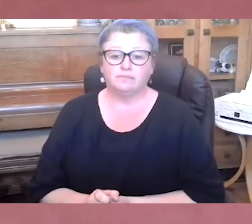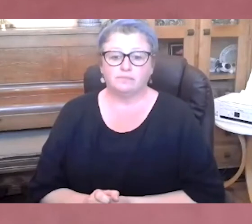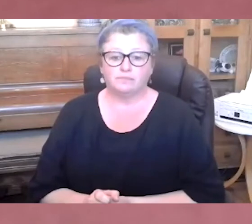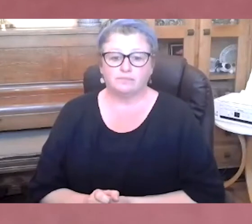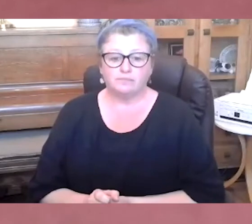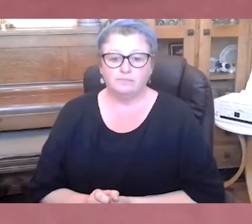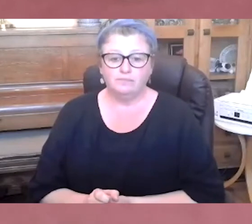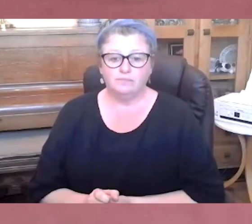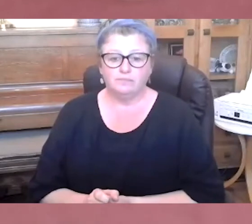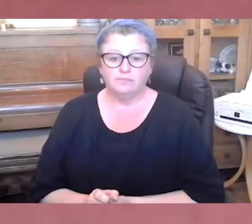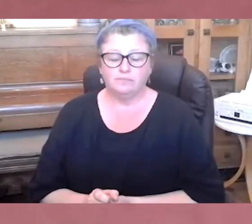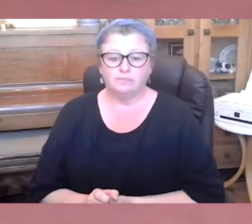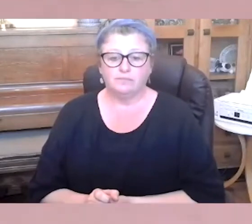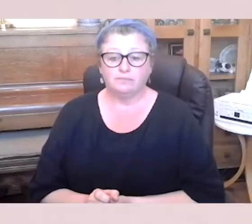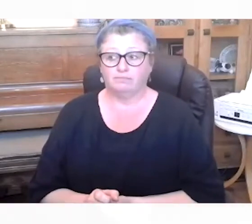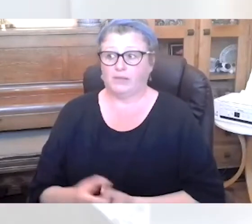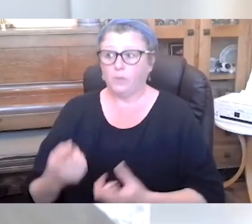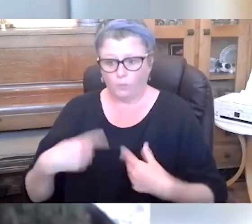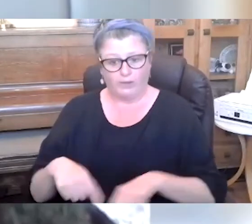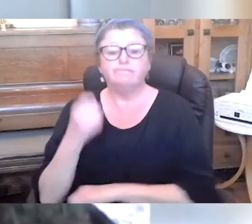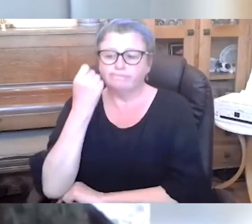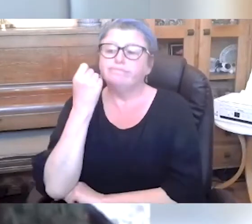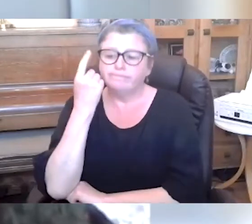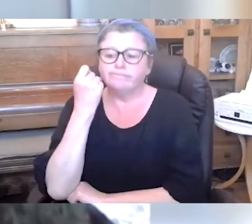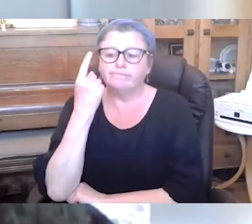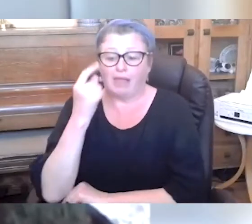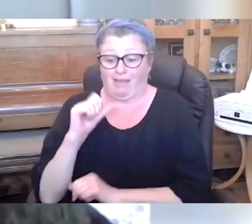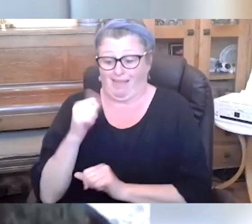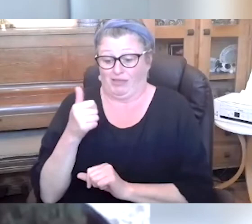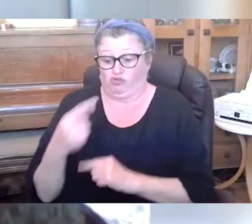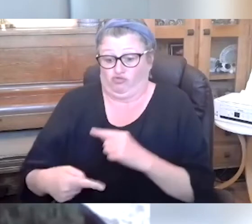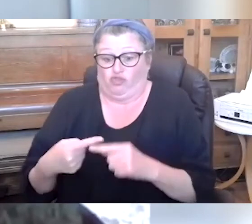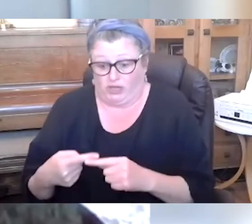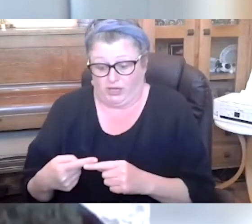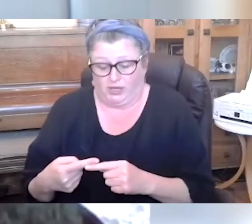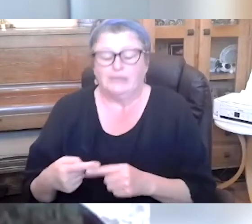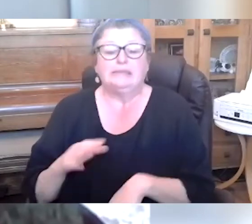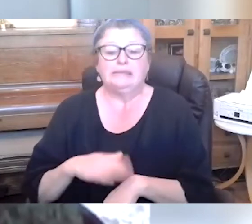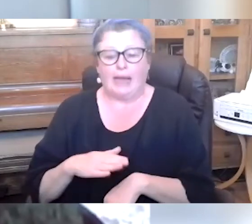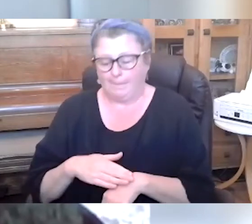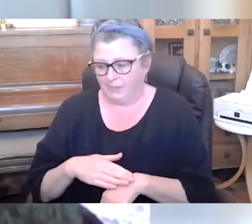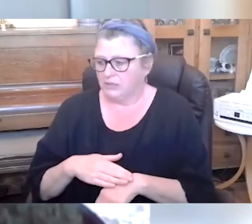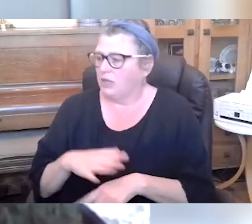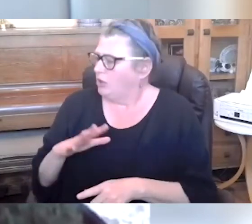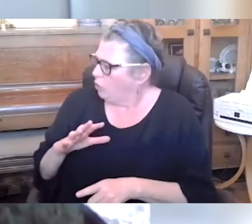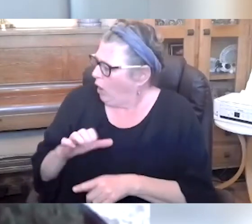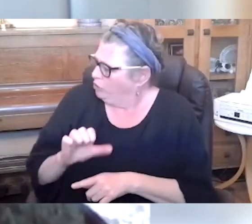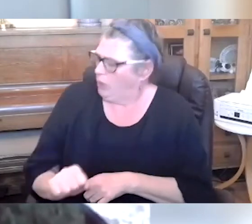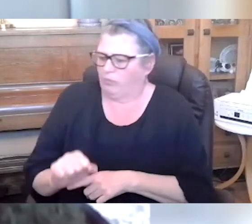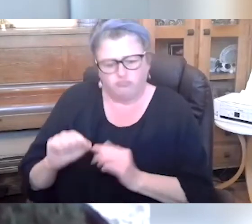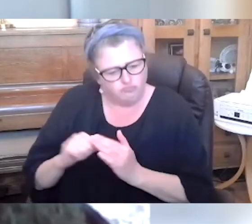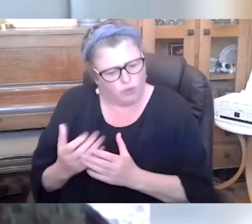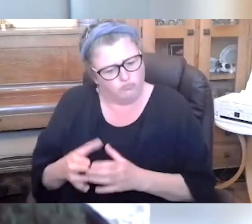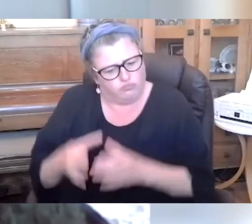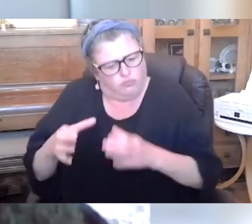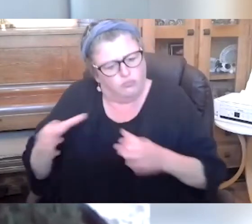We are very much aware that the next year or so will be a period of recovery, regrowth and regeneration and as such,